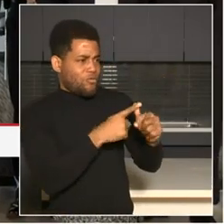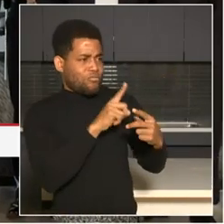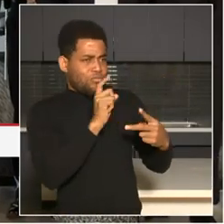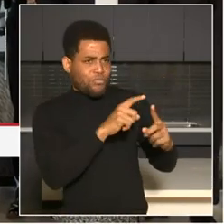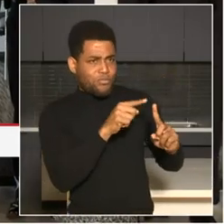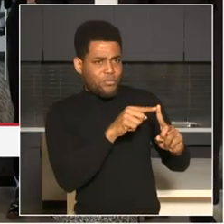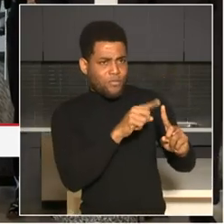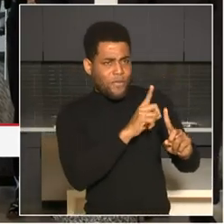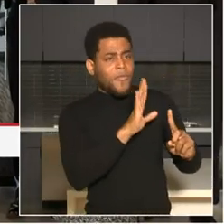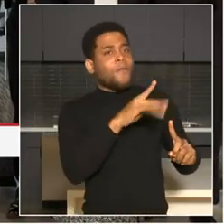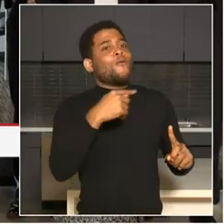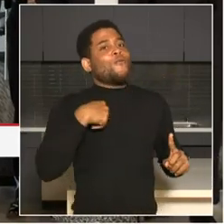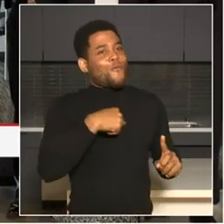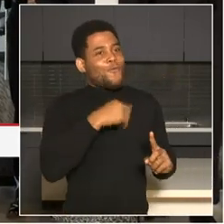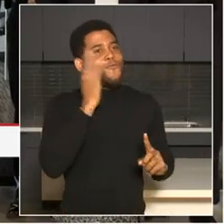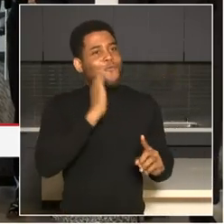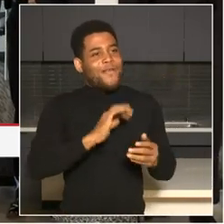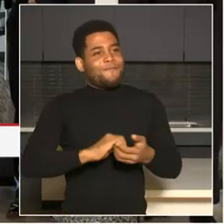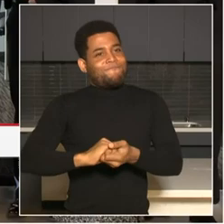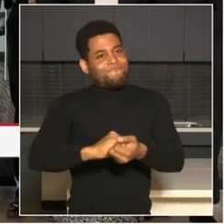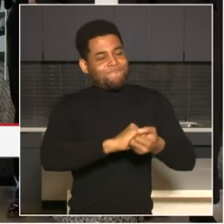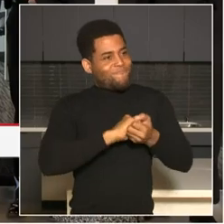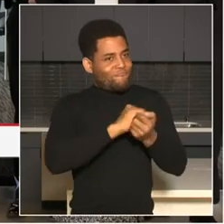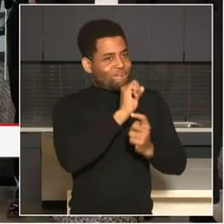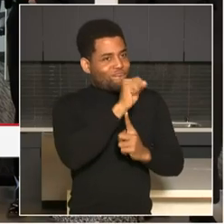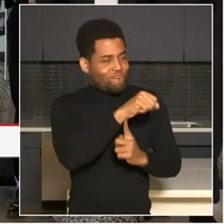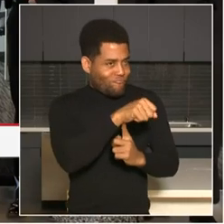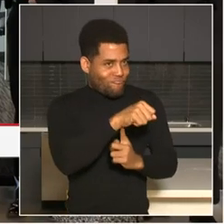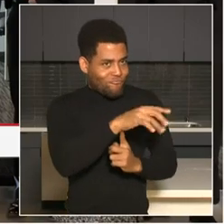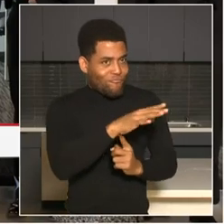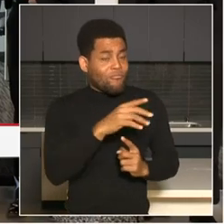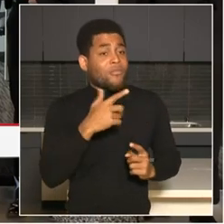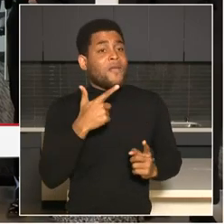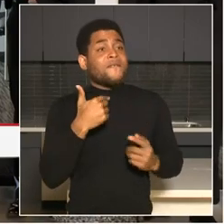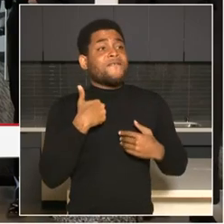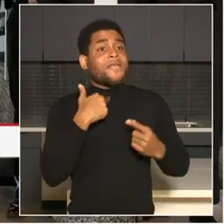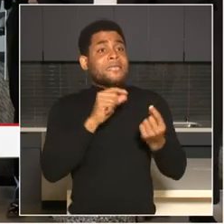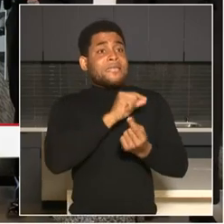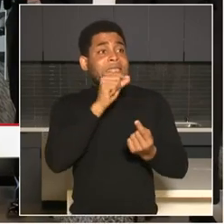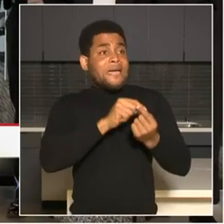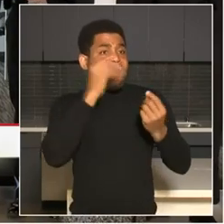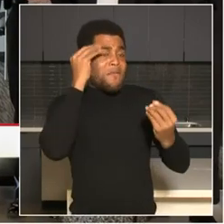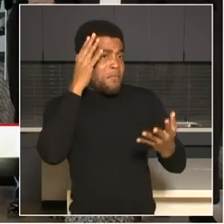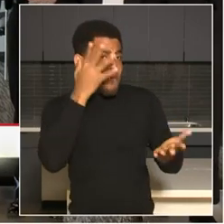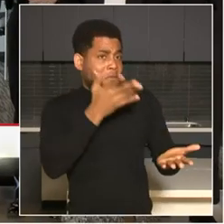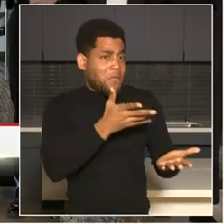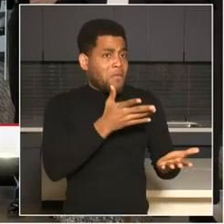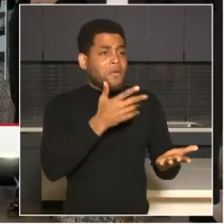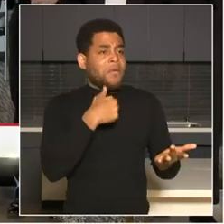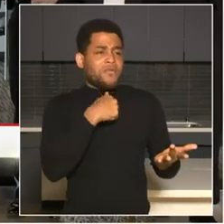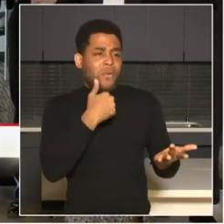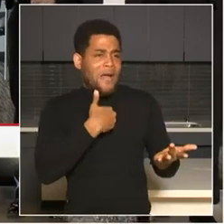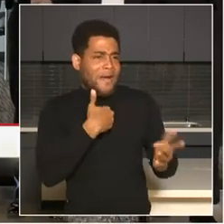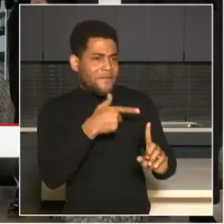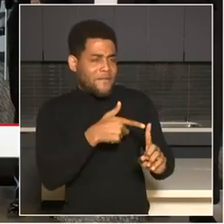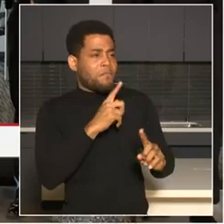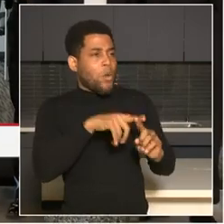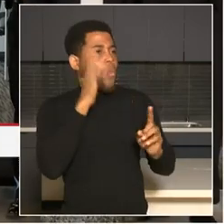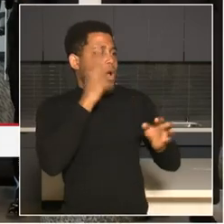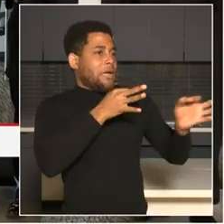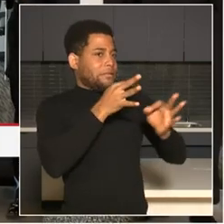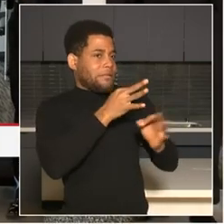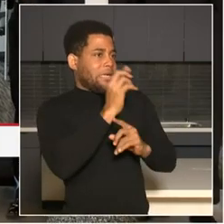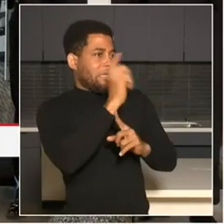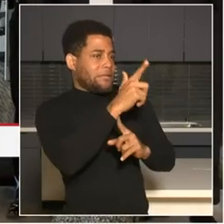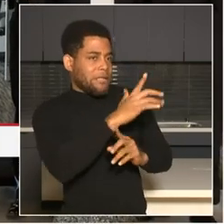now in front of me. Was there any collaboration before this joint? Absolutely. With every single partner that you see in this space, we